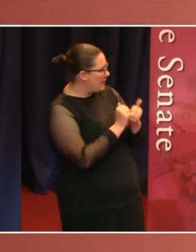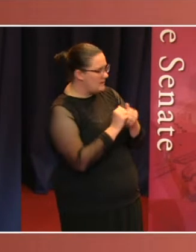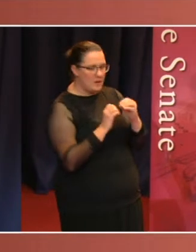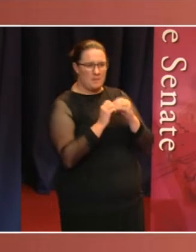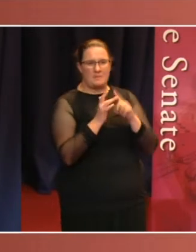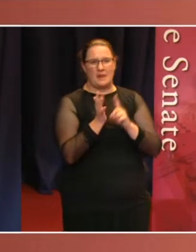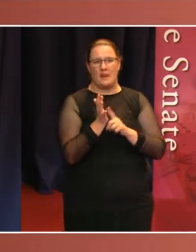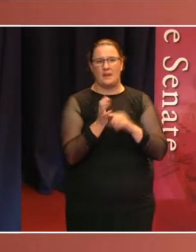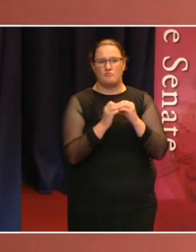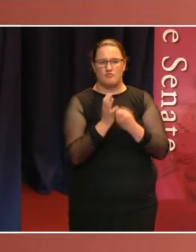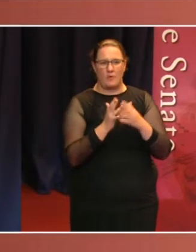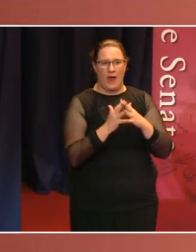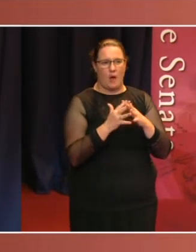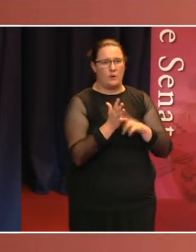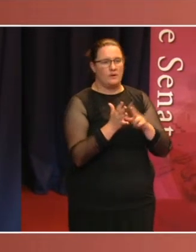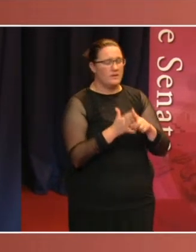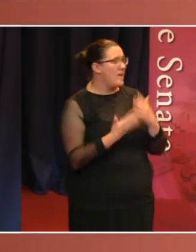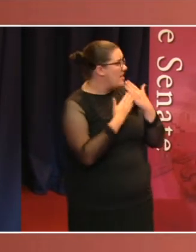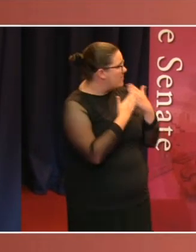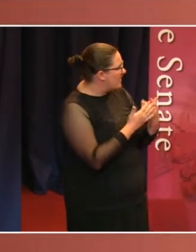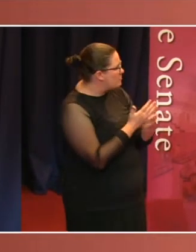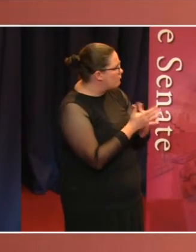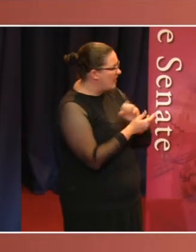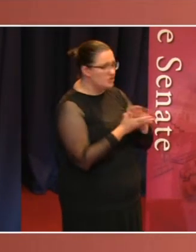for your introduction, Rachel, and all your work, too.